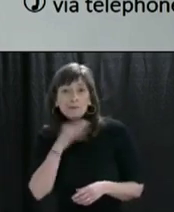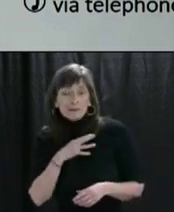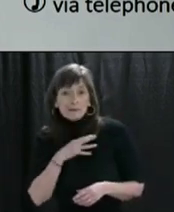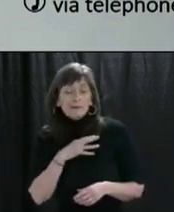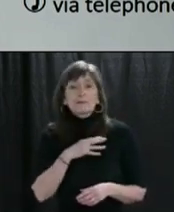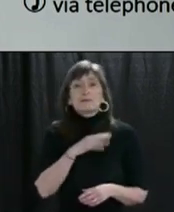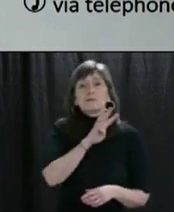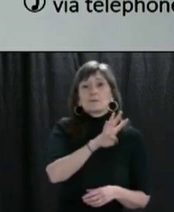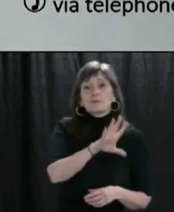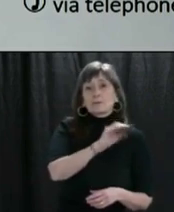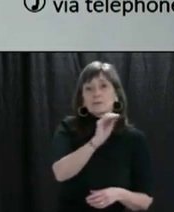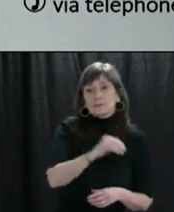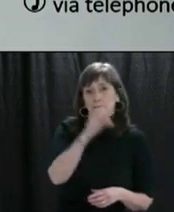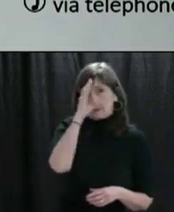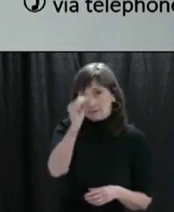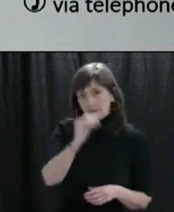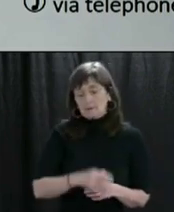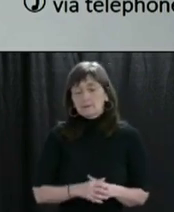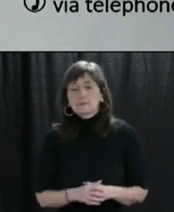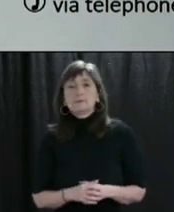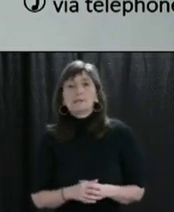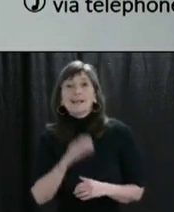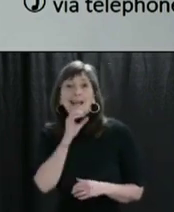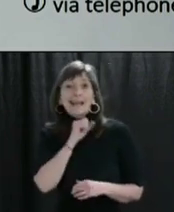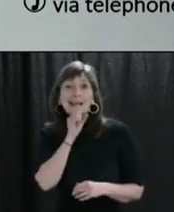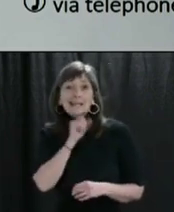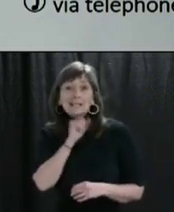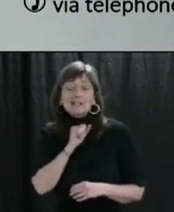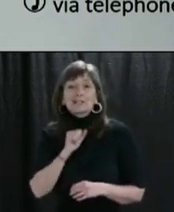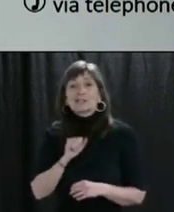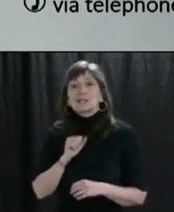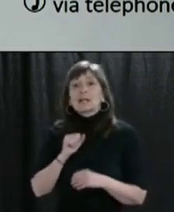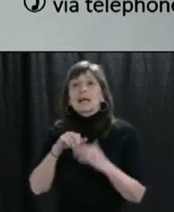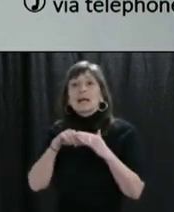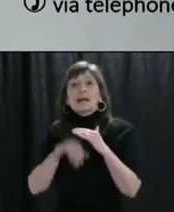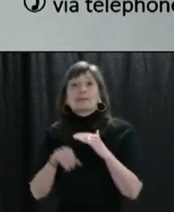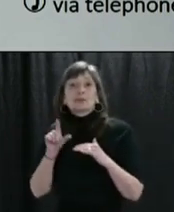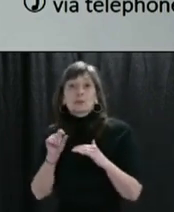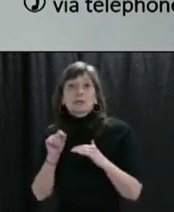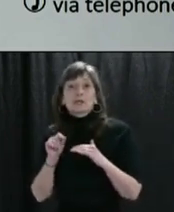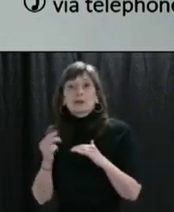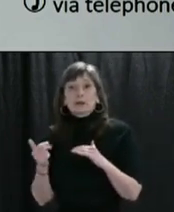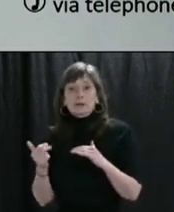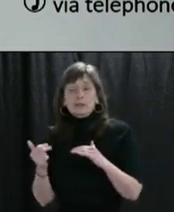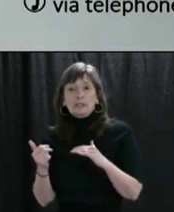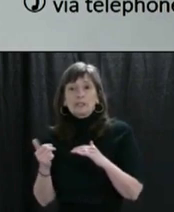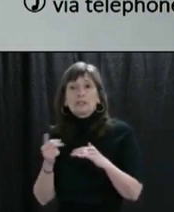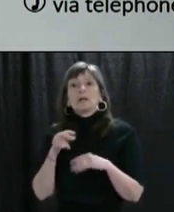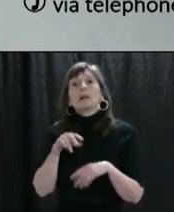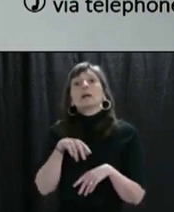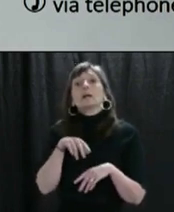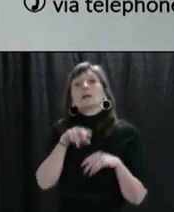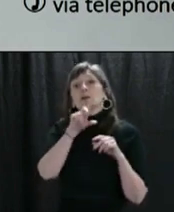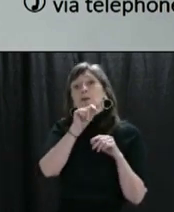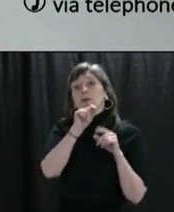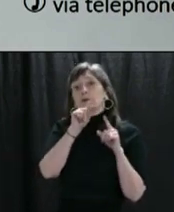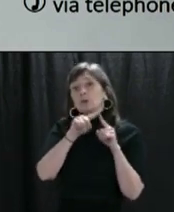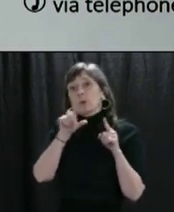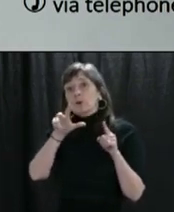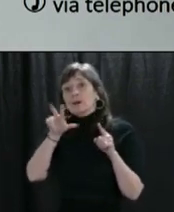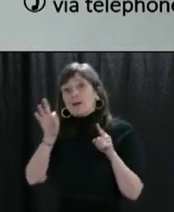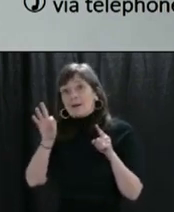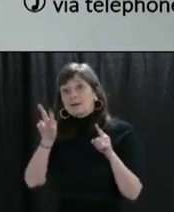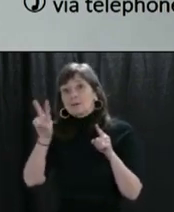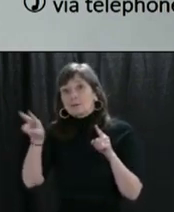and 45 percent are male. By age, we have 13 people under the age of 20, 22 between 20 and 39,